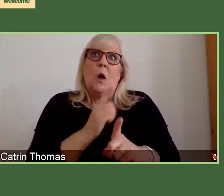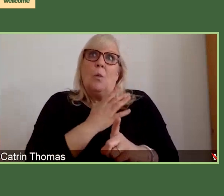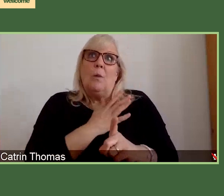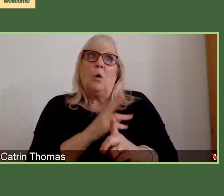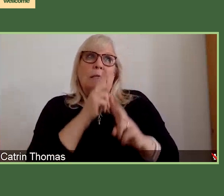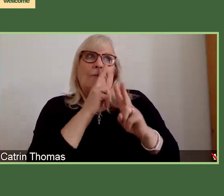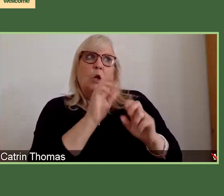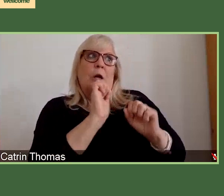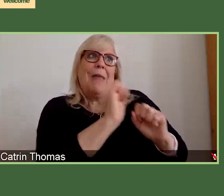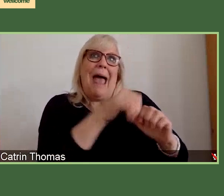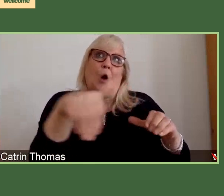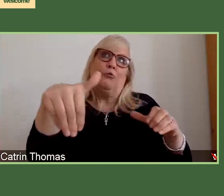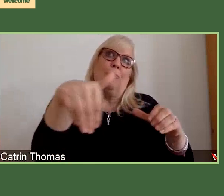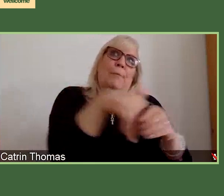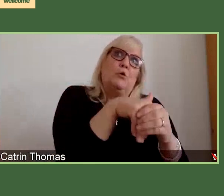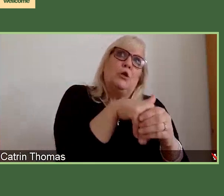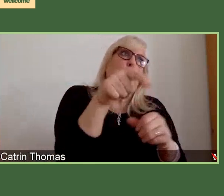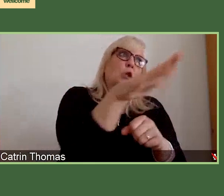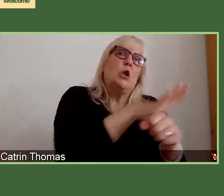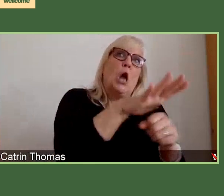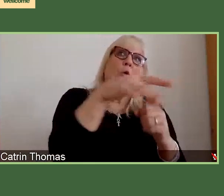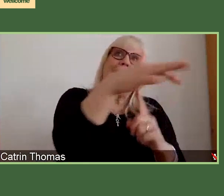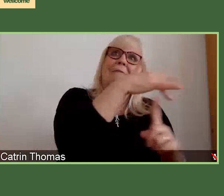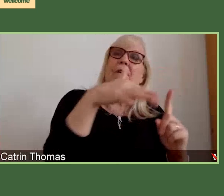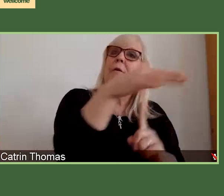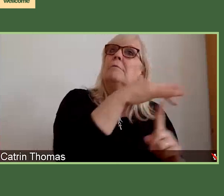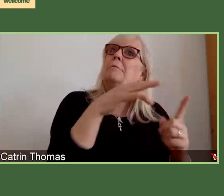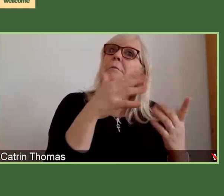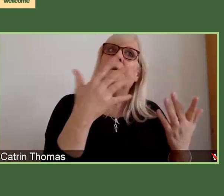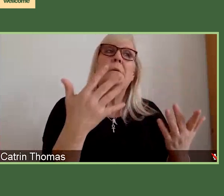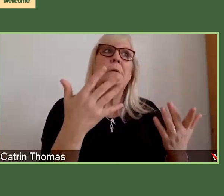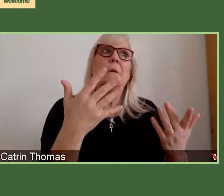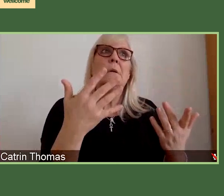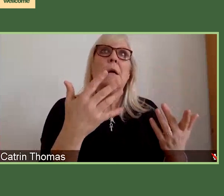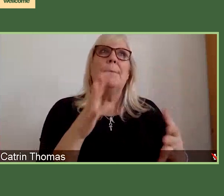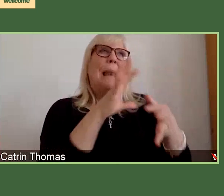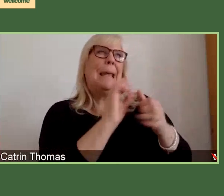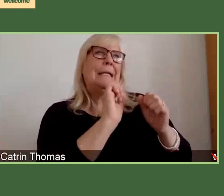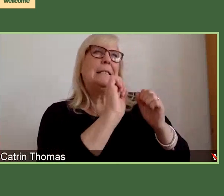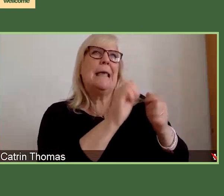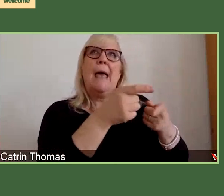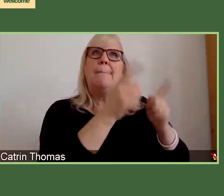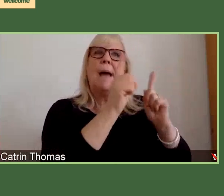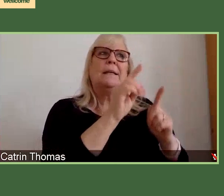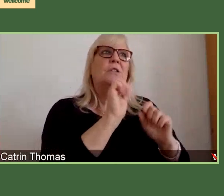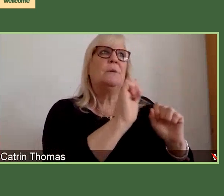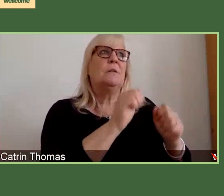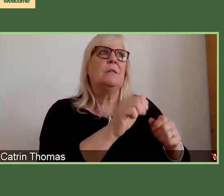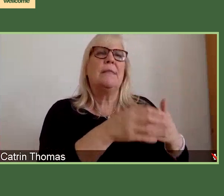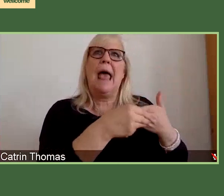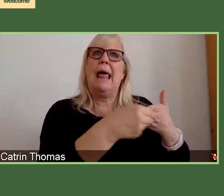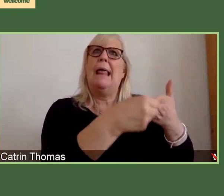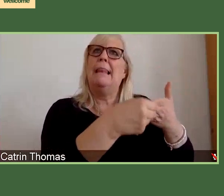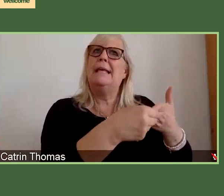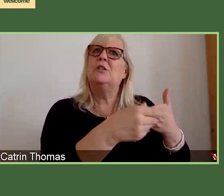and what they've done. And that may be their management, their leadership appropriate to career stage. Of course,